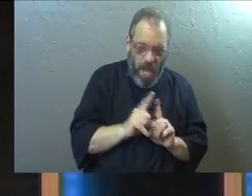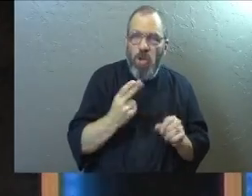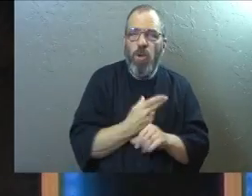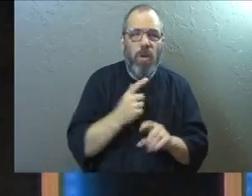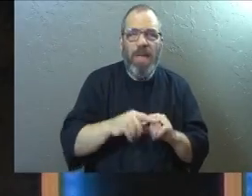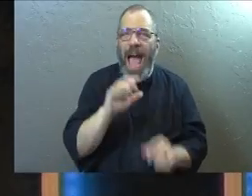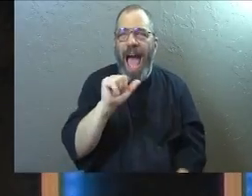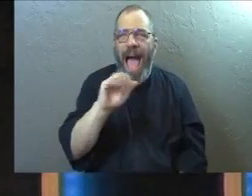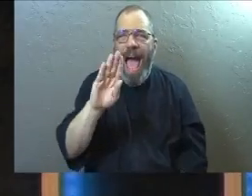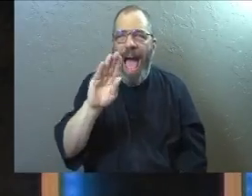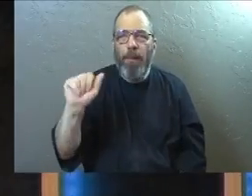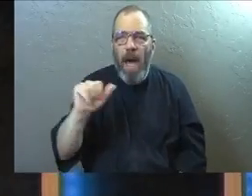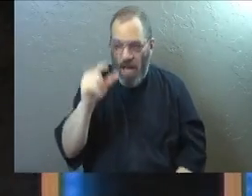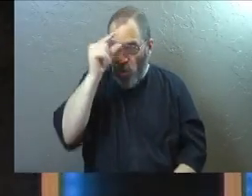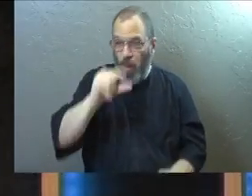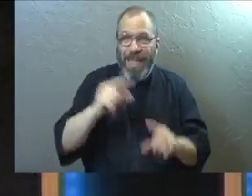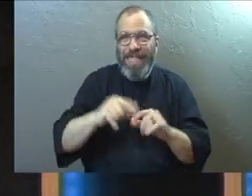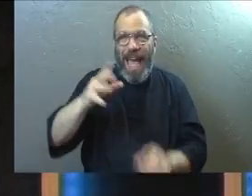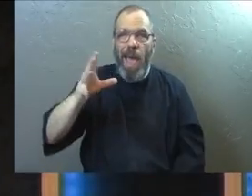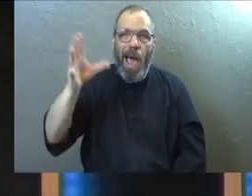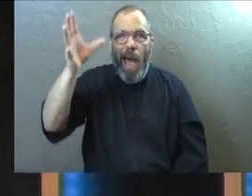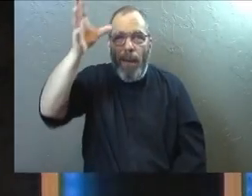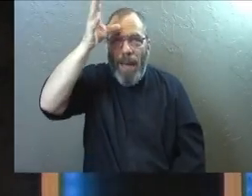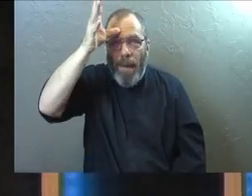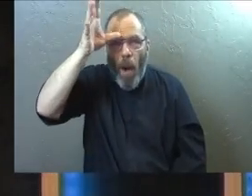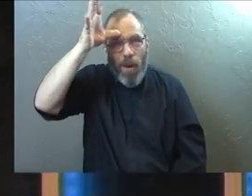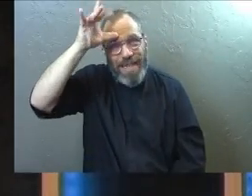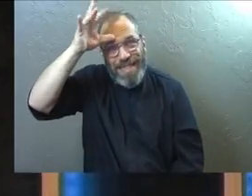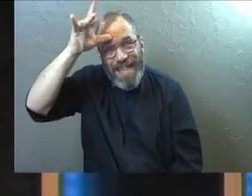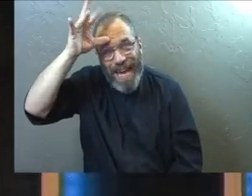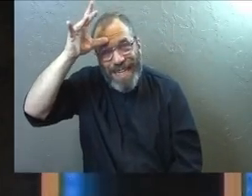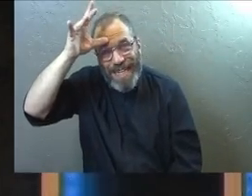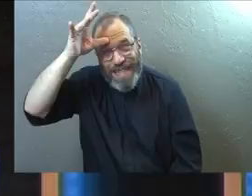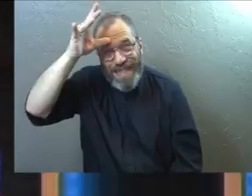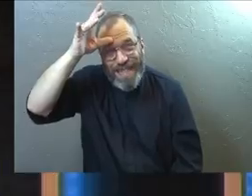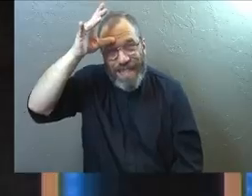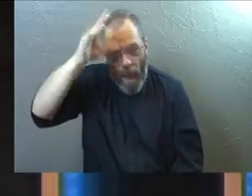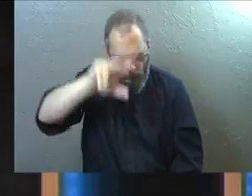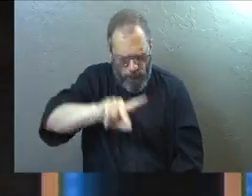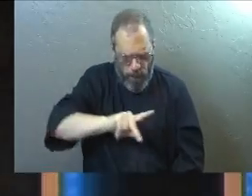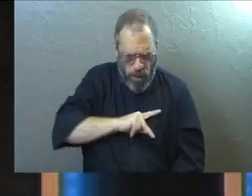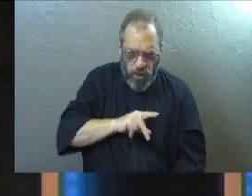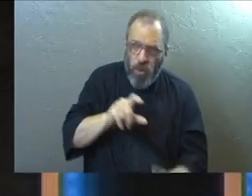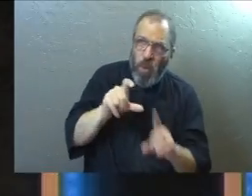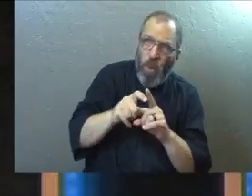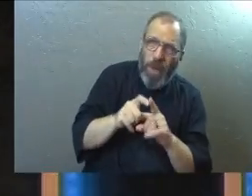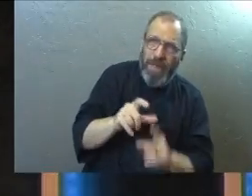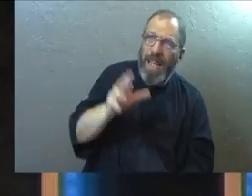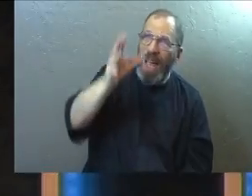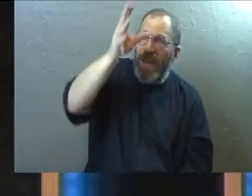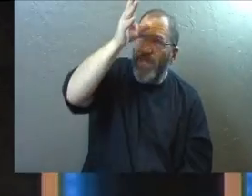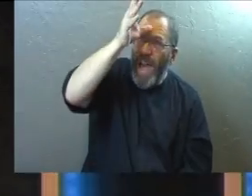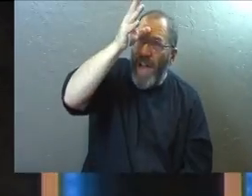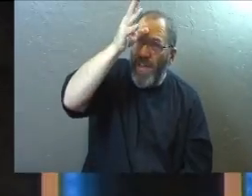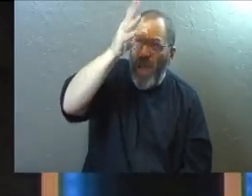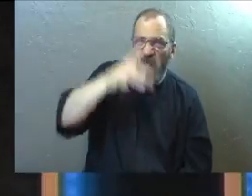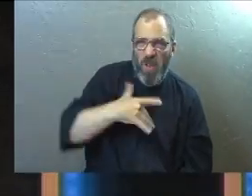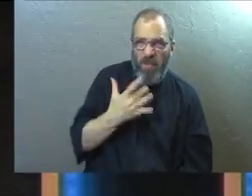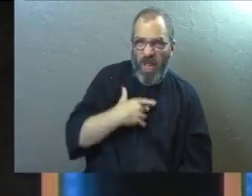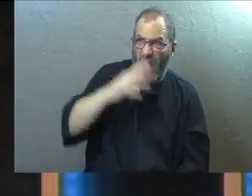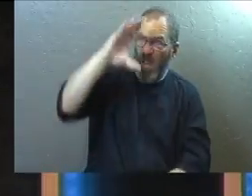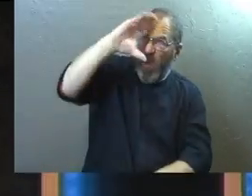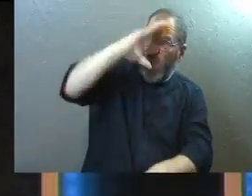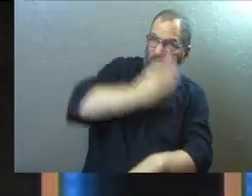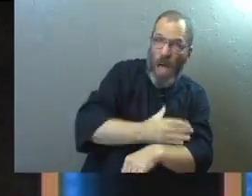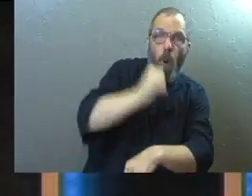use words like Abba, which was just the Greek for saying Papa or Dad to him. You use personal words with God because you feel your sonship